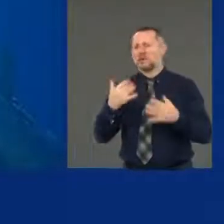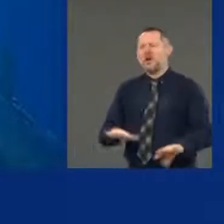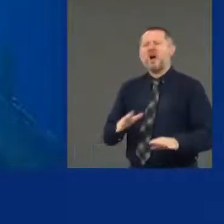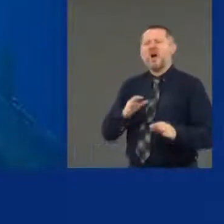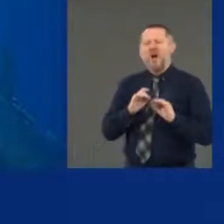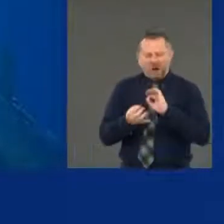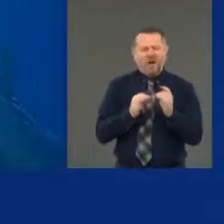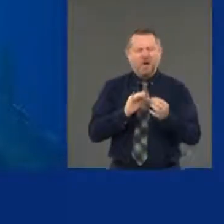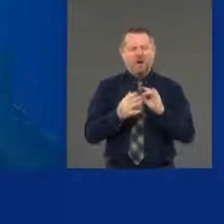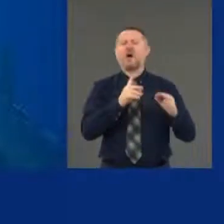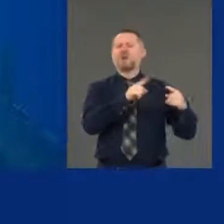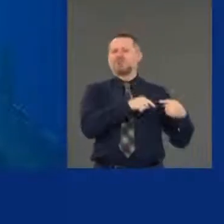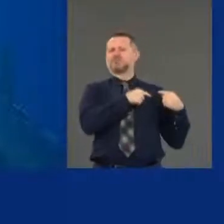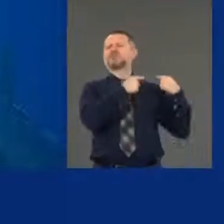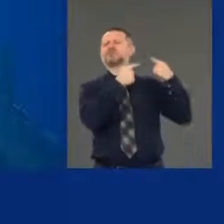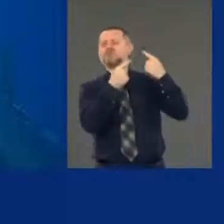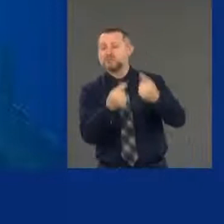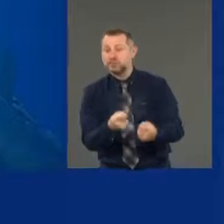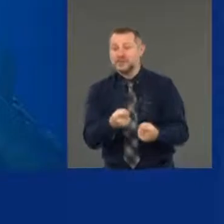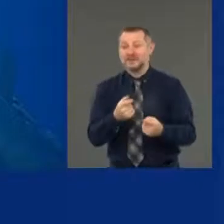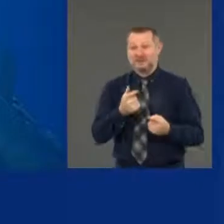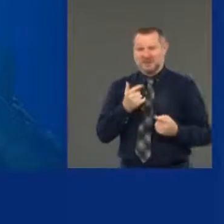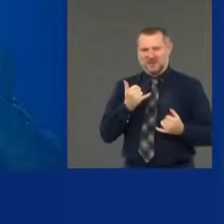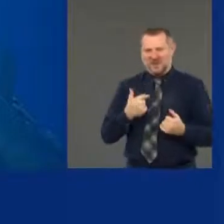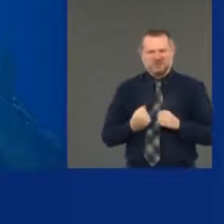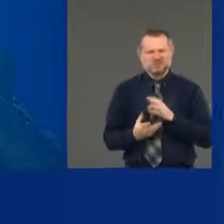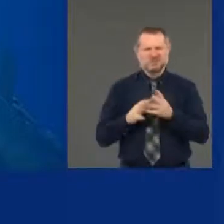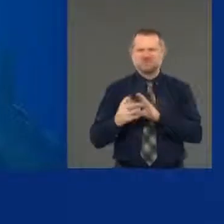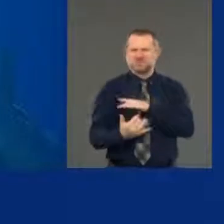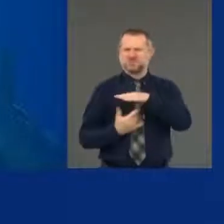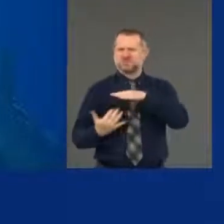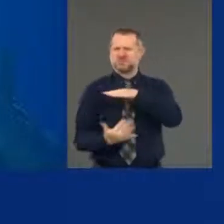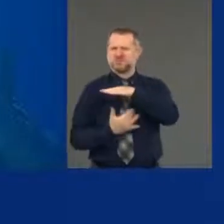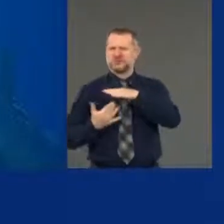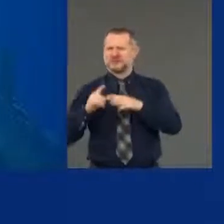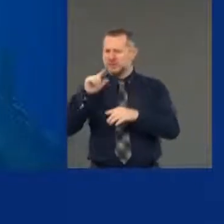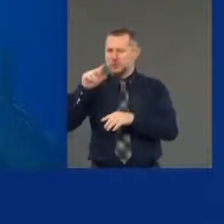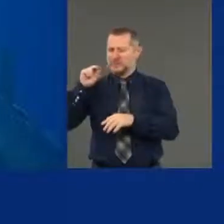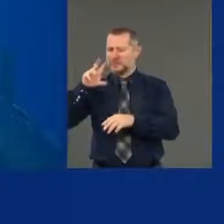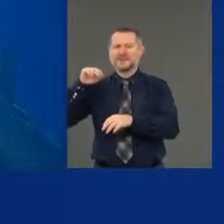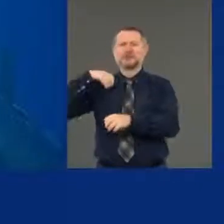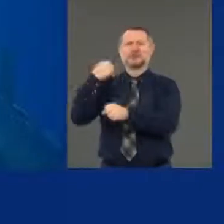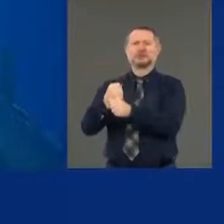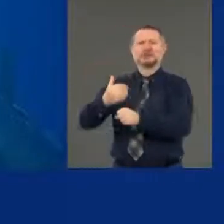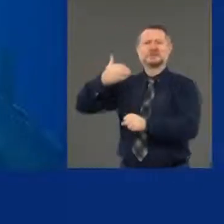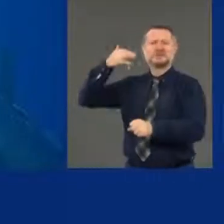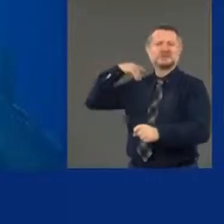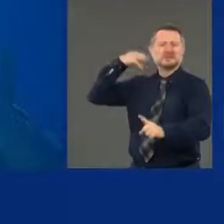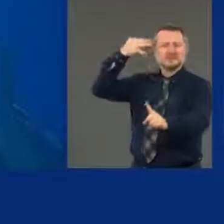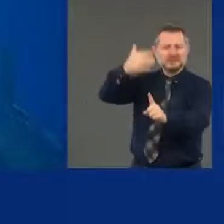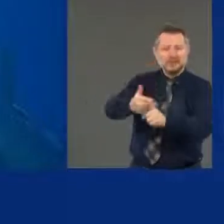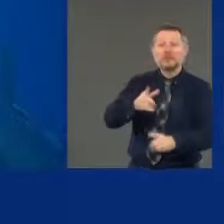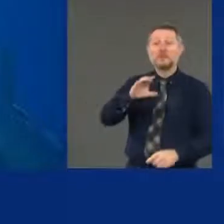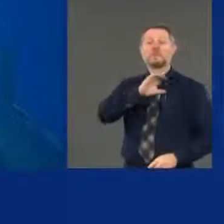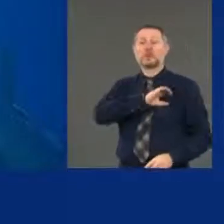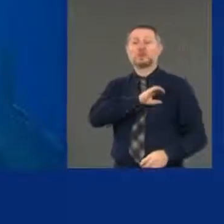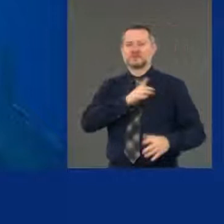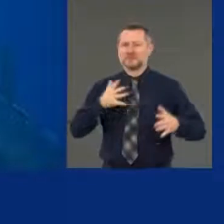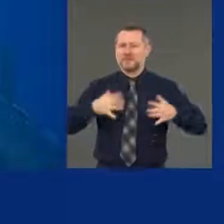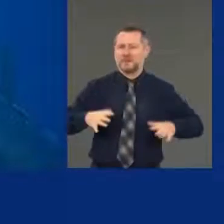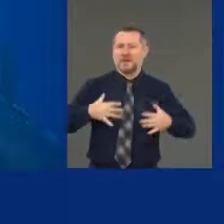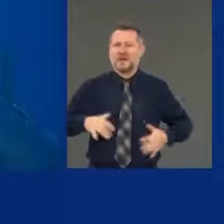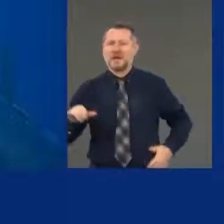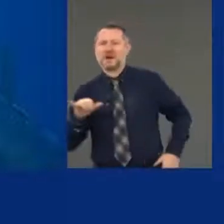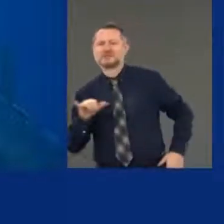The militarization of the police. This is not a new issue. It goes back decades. The increase in the number of people who